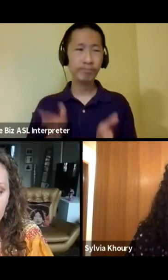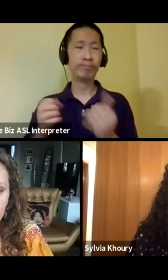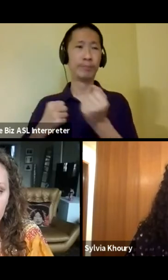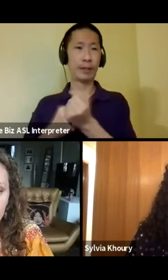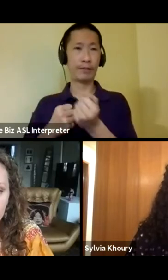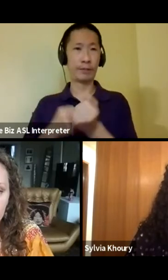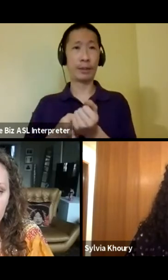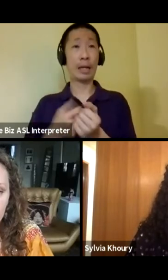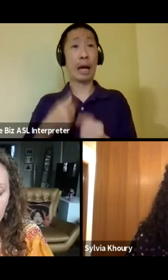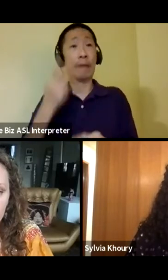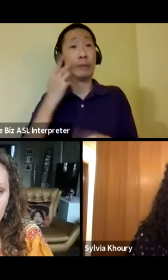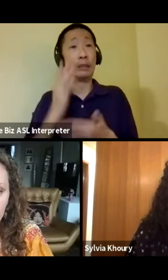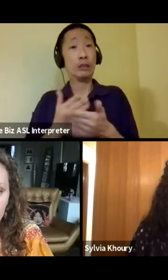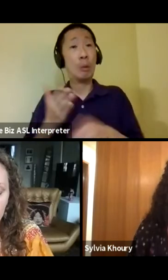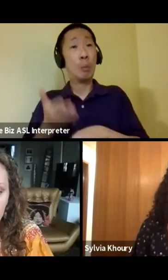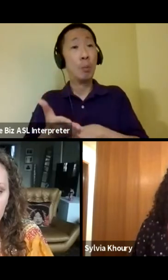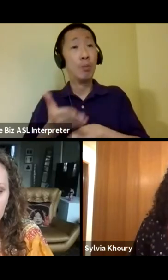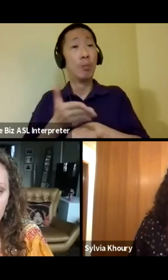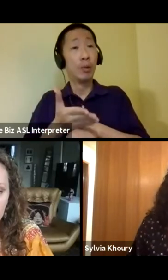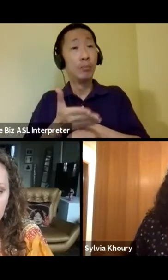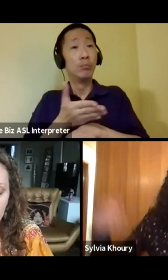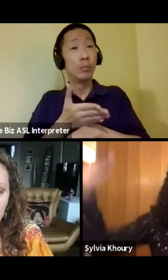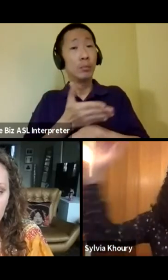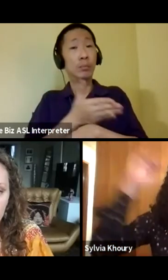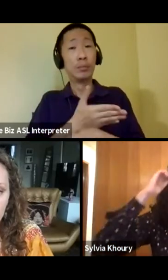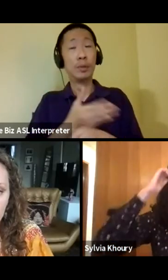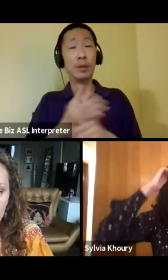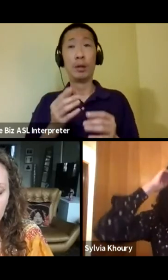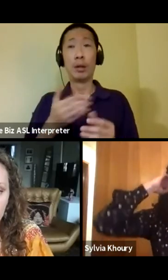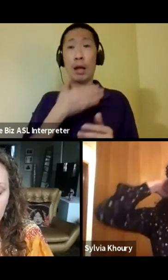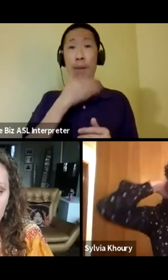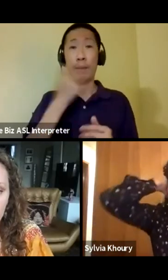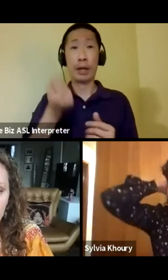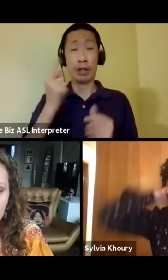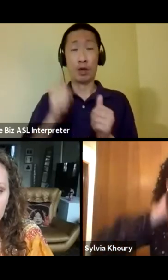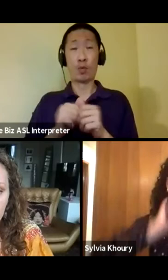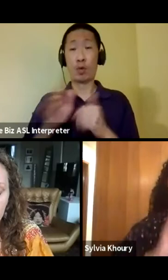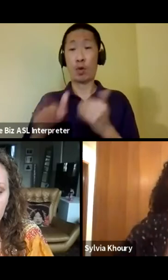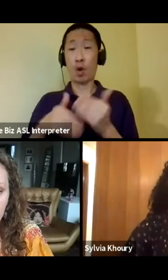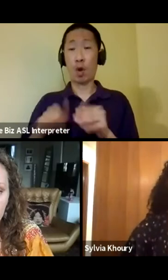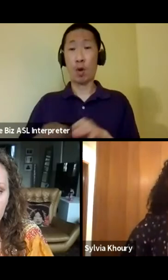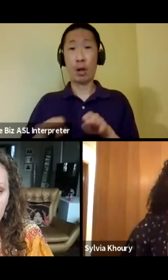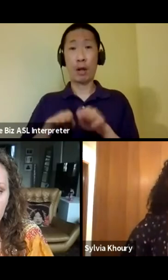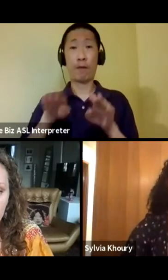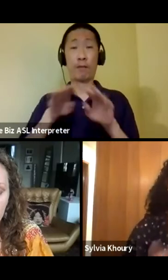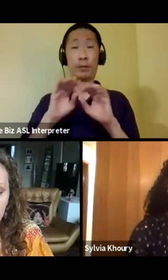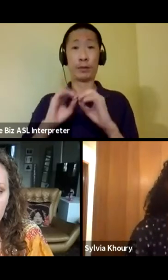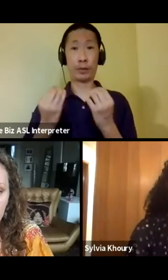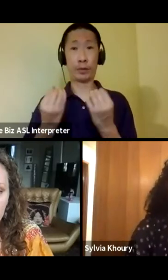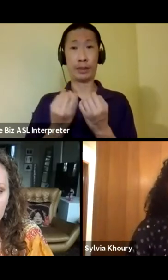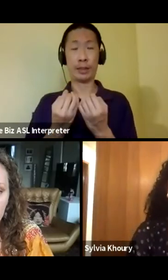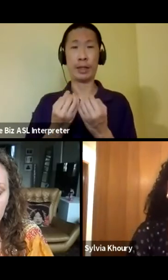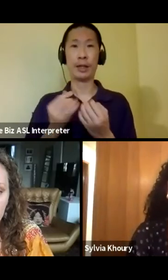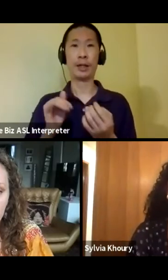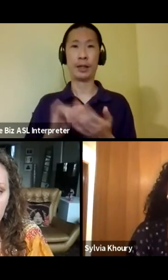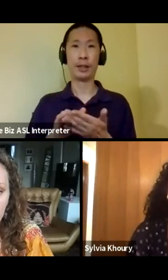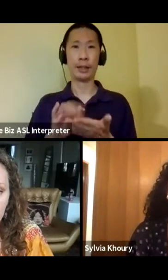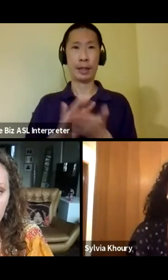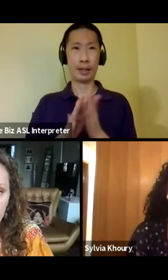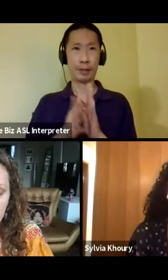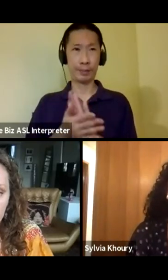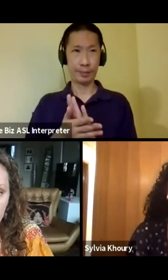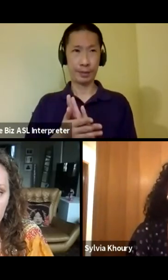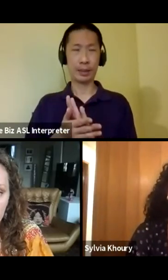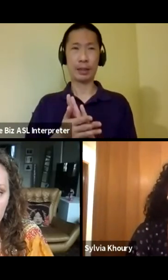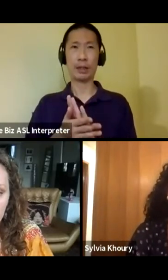time goes on, um, as the, a better understanding at all levels of organizations becomes, uh, around the